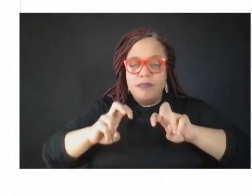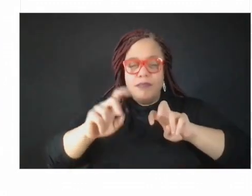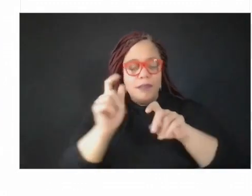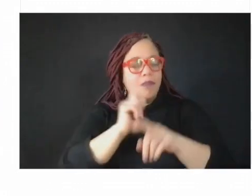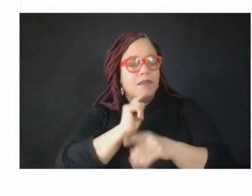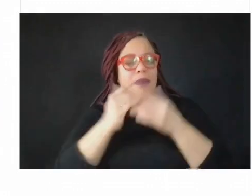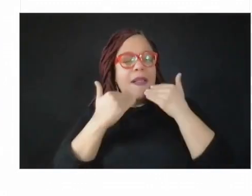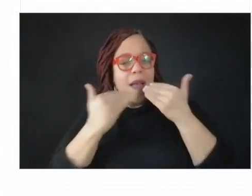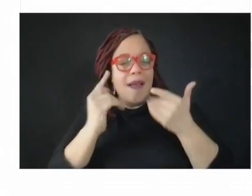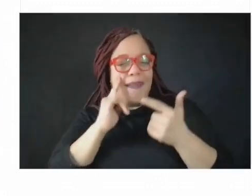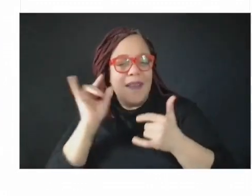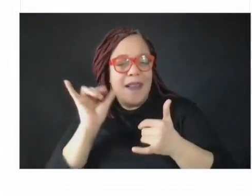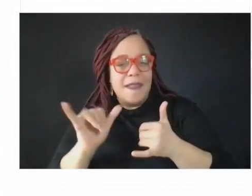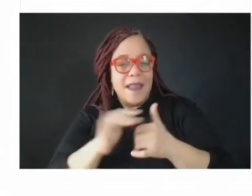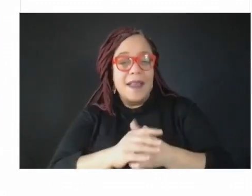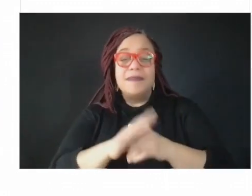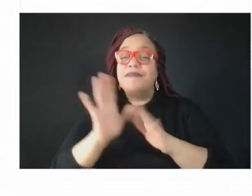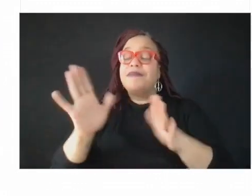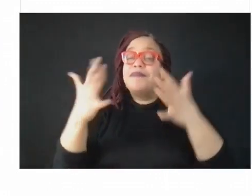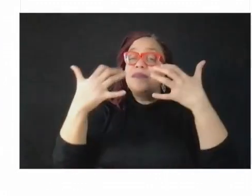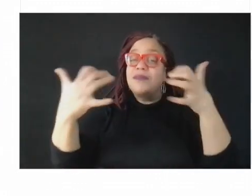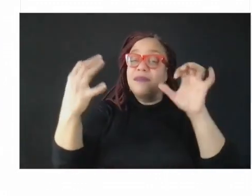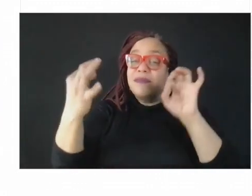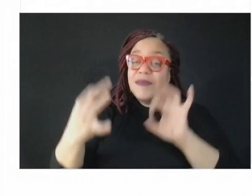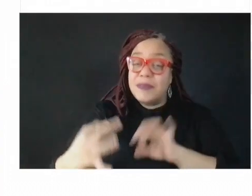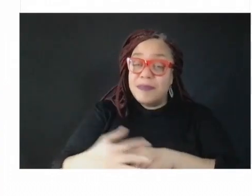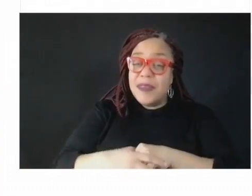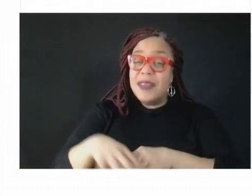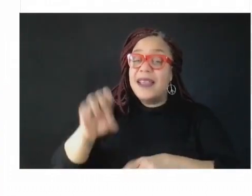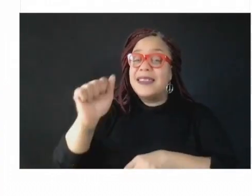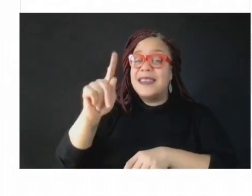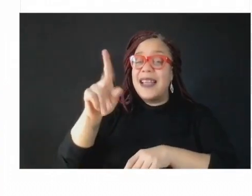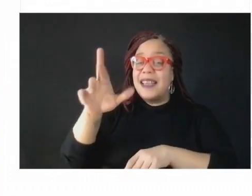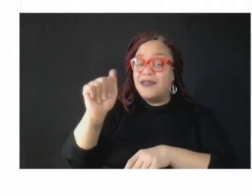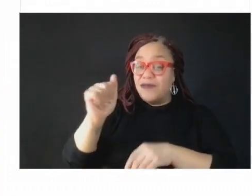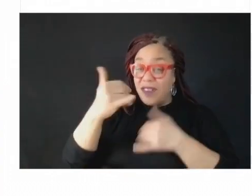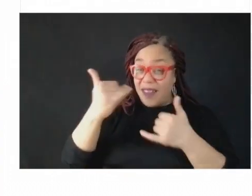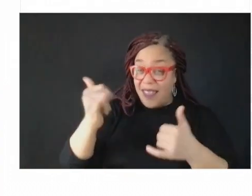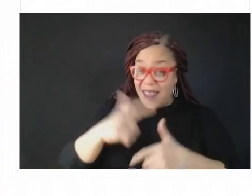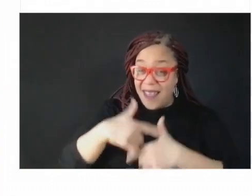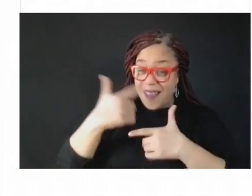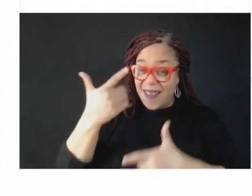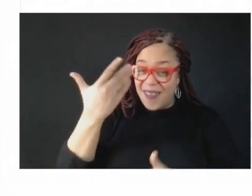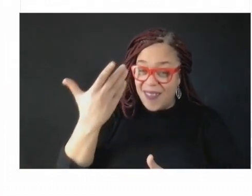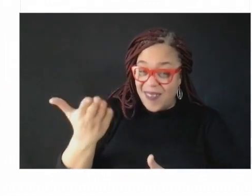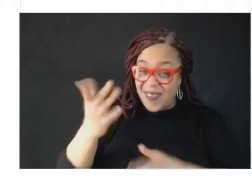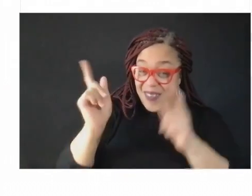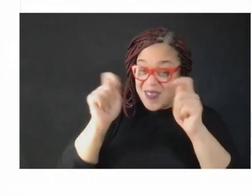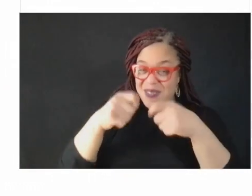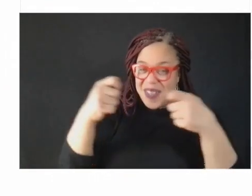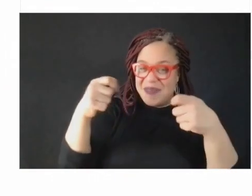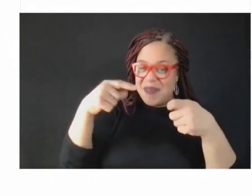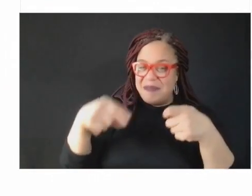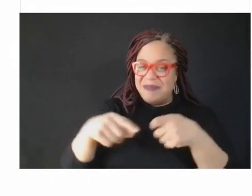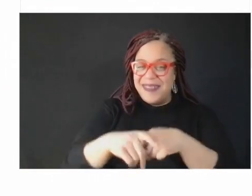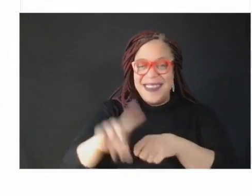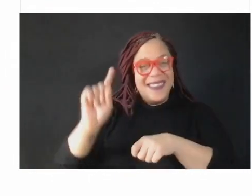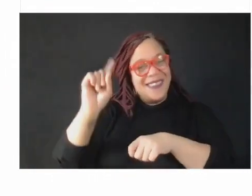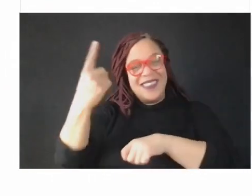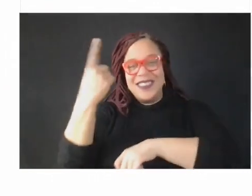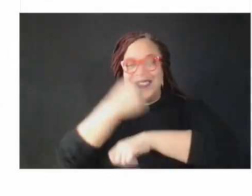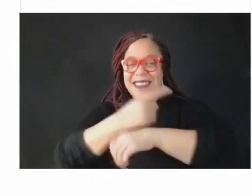And Sandra, if I could turn the floor over to you to close out our first day. Thank you, Monica.